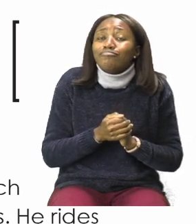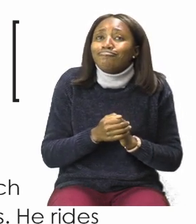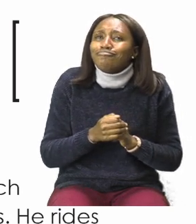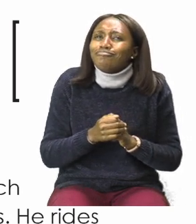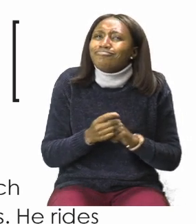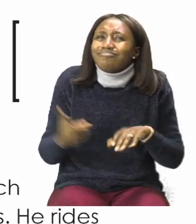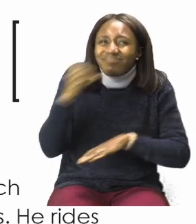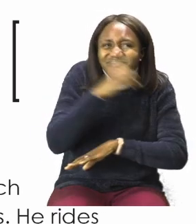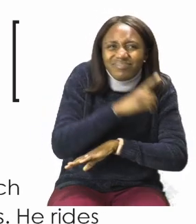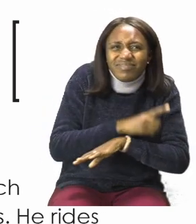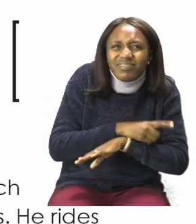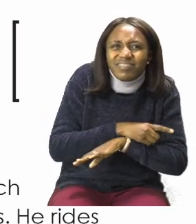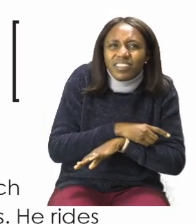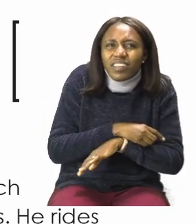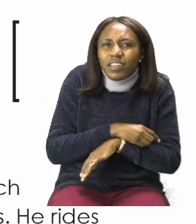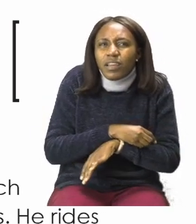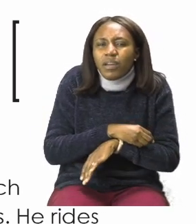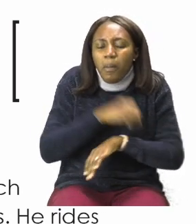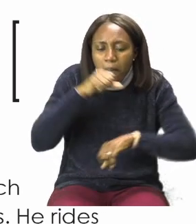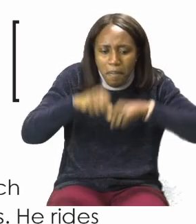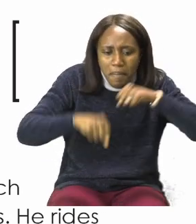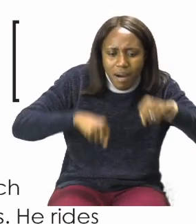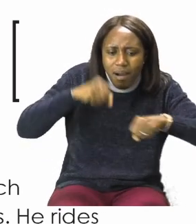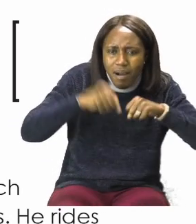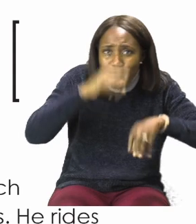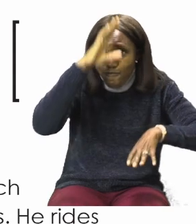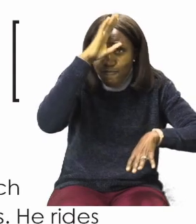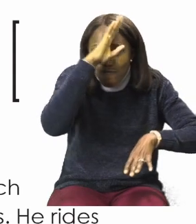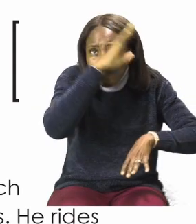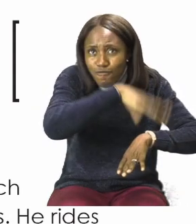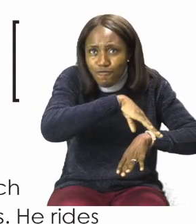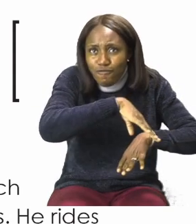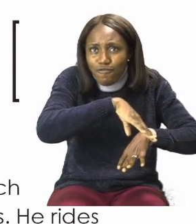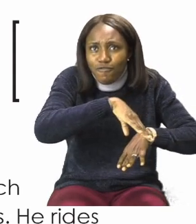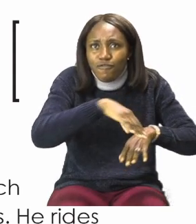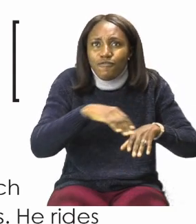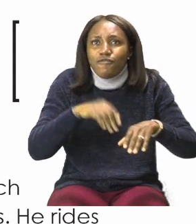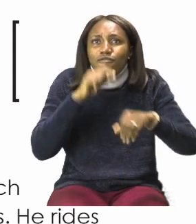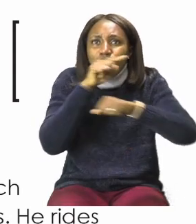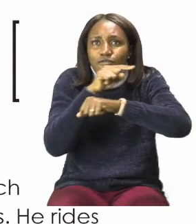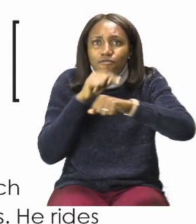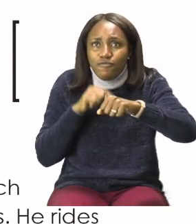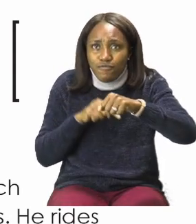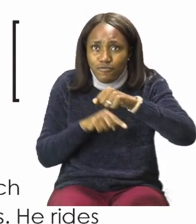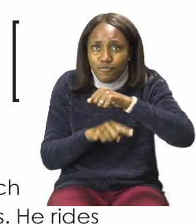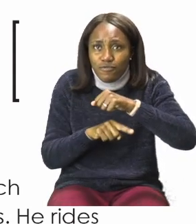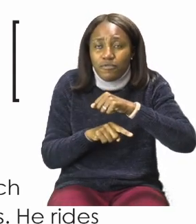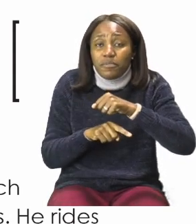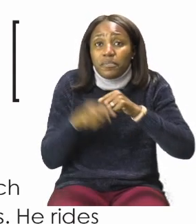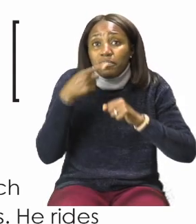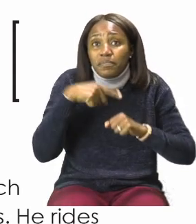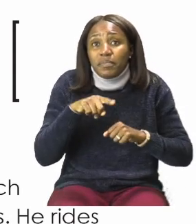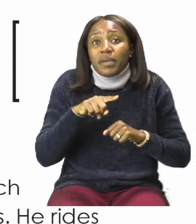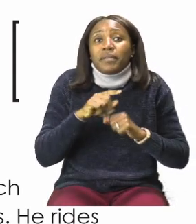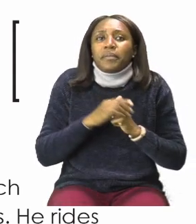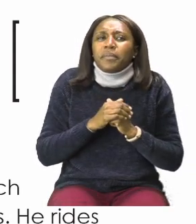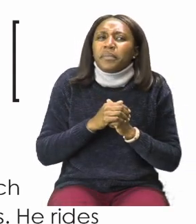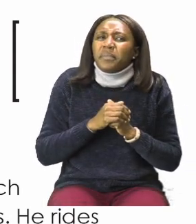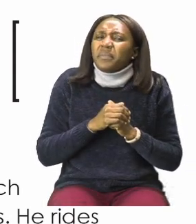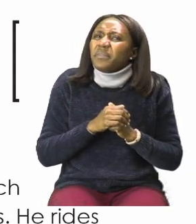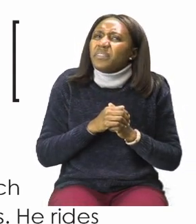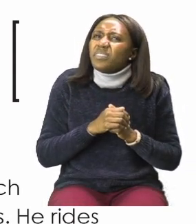day he left his red bicycle in front of Mr. Brown's shop. He